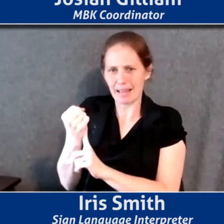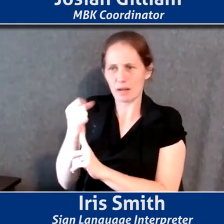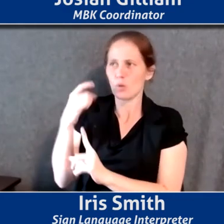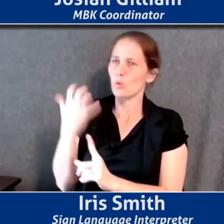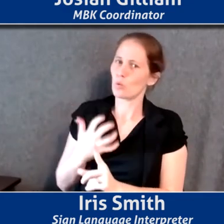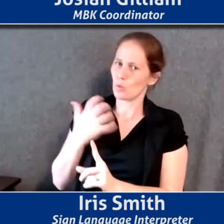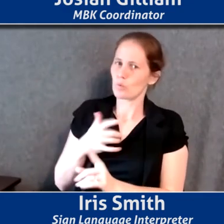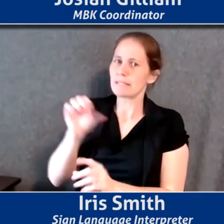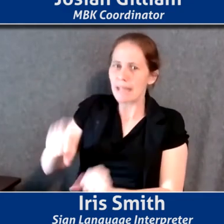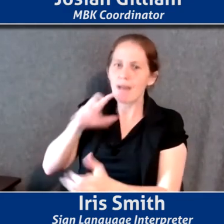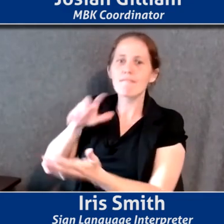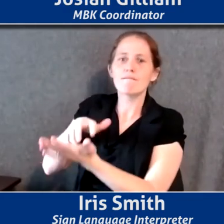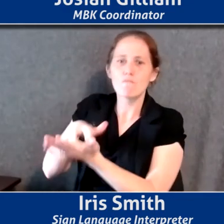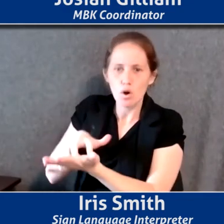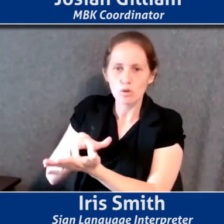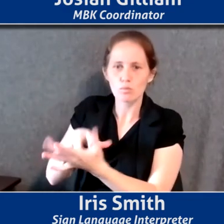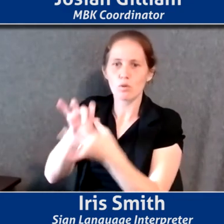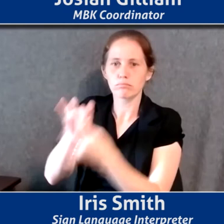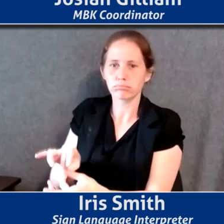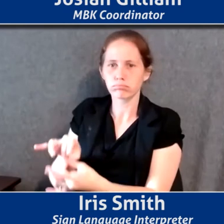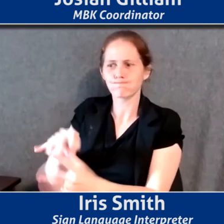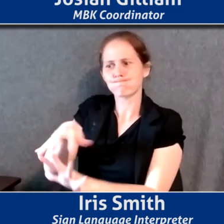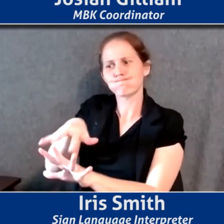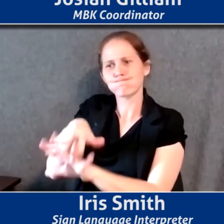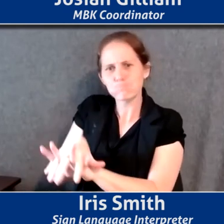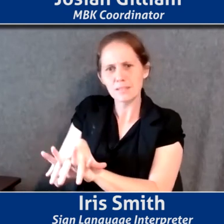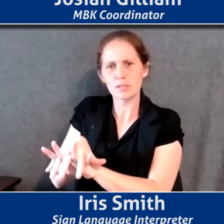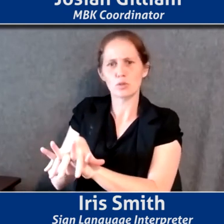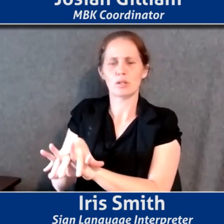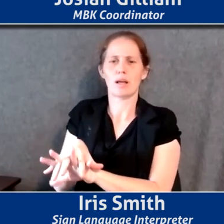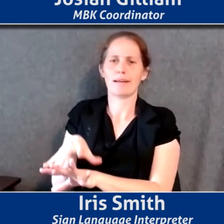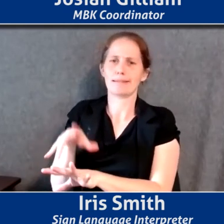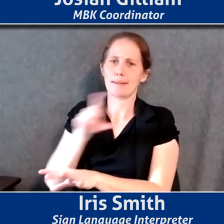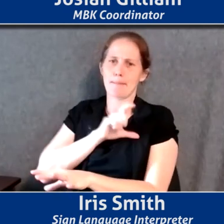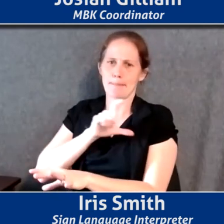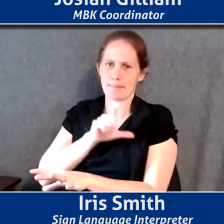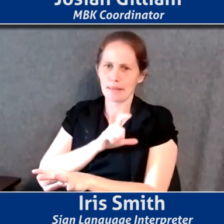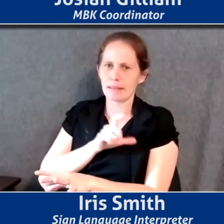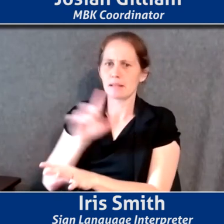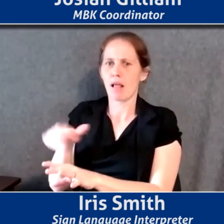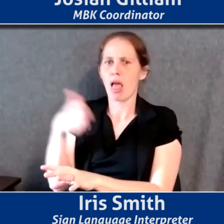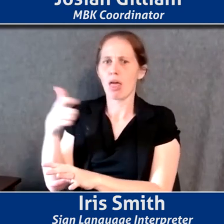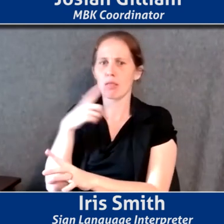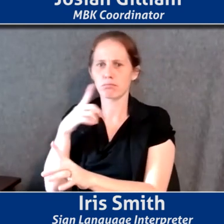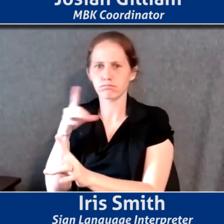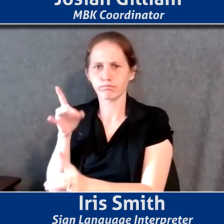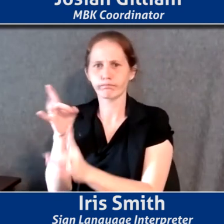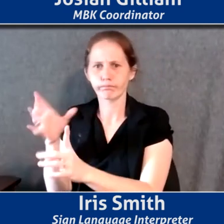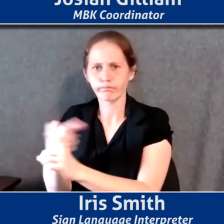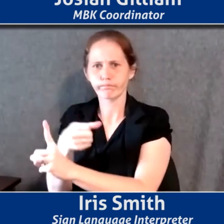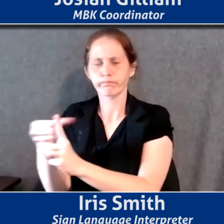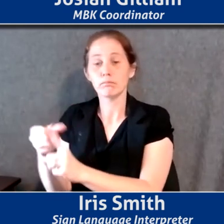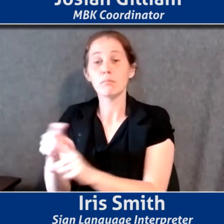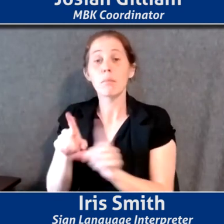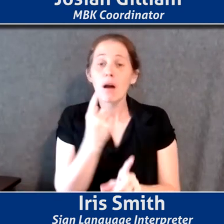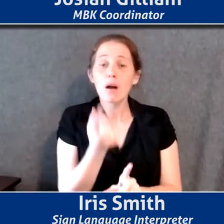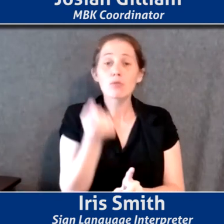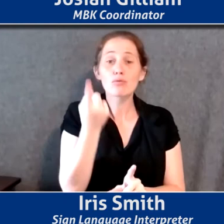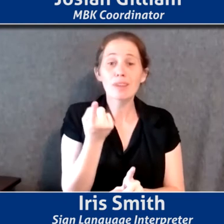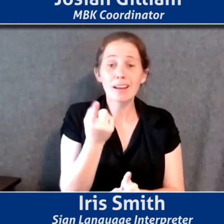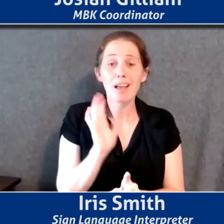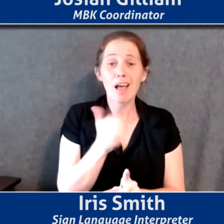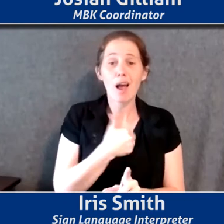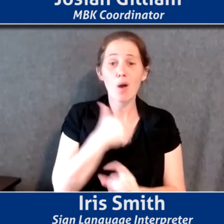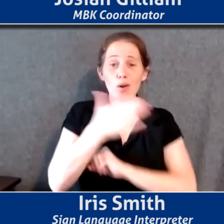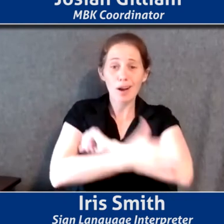very vulnerable, um, to institutionalized, um, police and other kinds of violence and terrorism. But, um, certainly our country